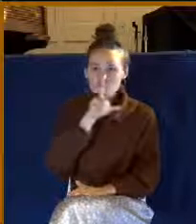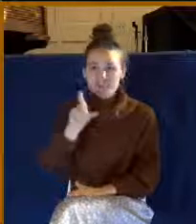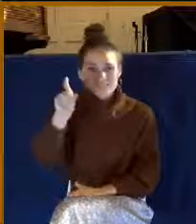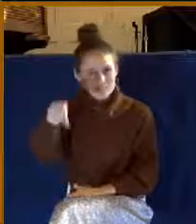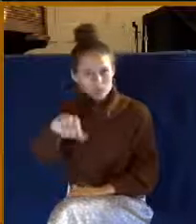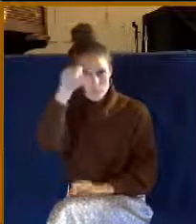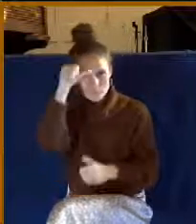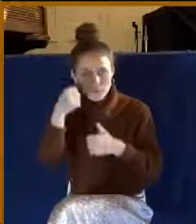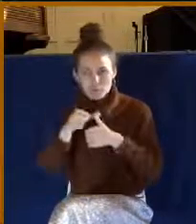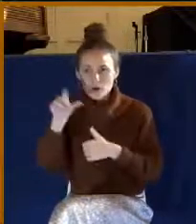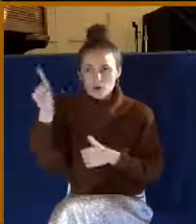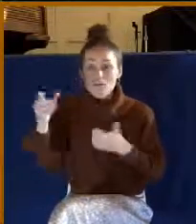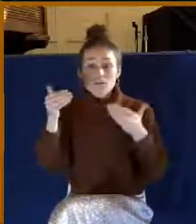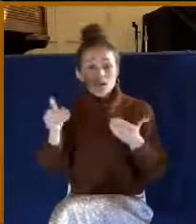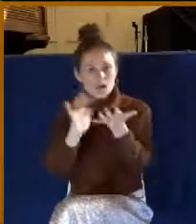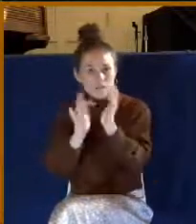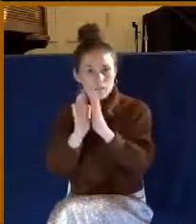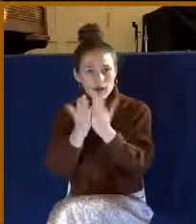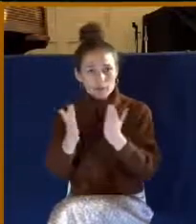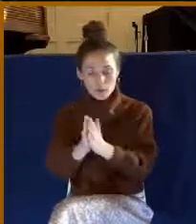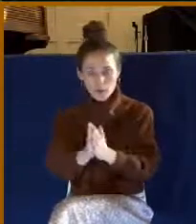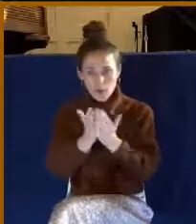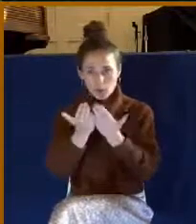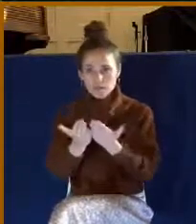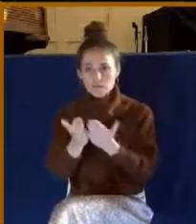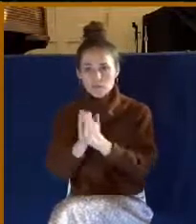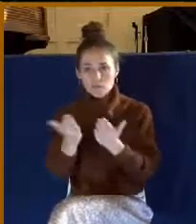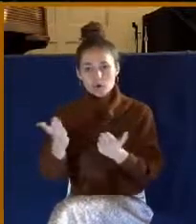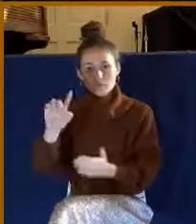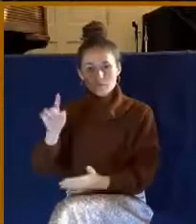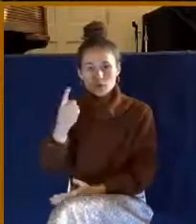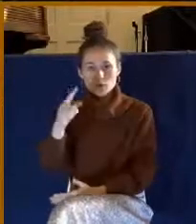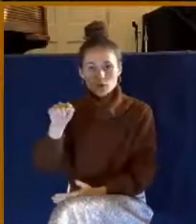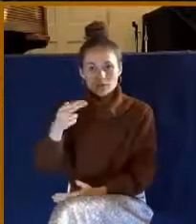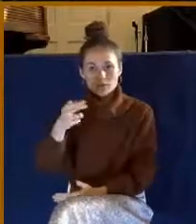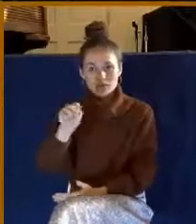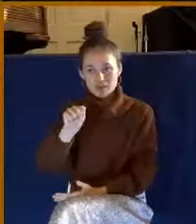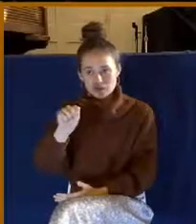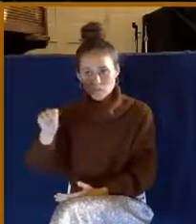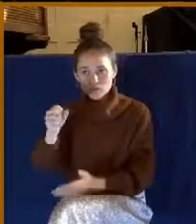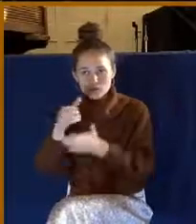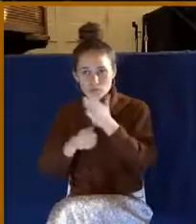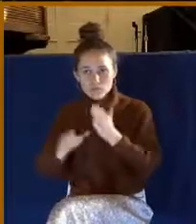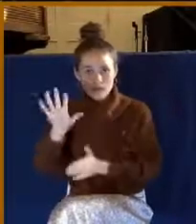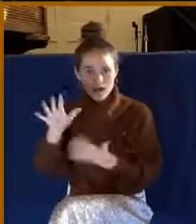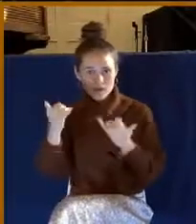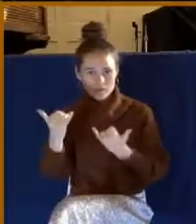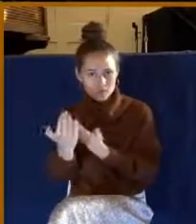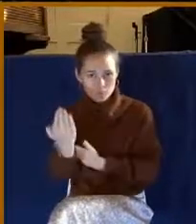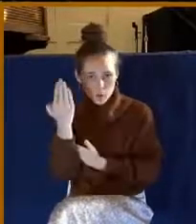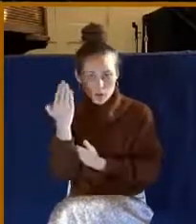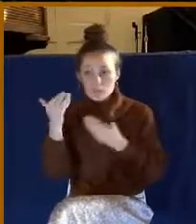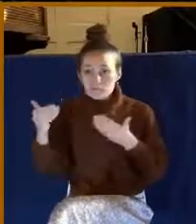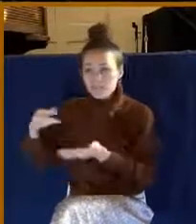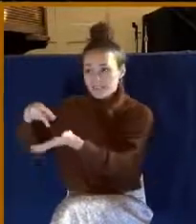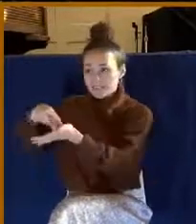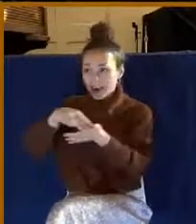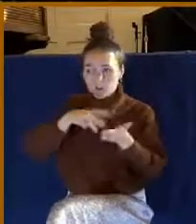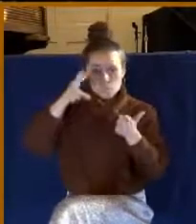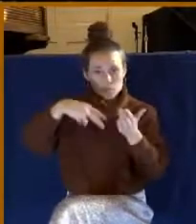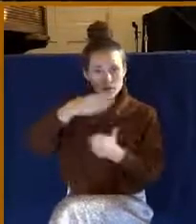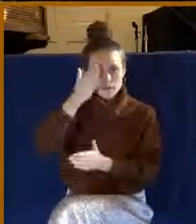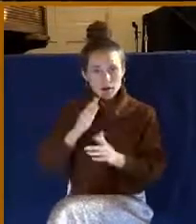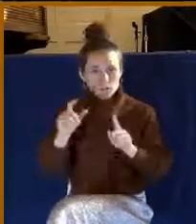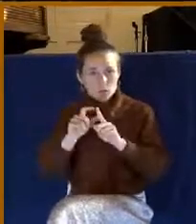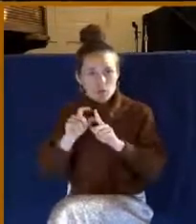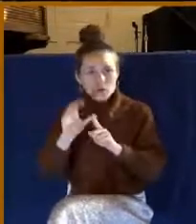Take God's Word this morning, please, and open to the book of 1 Thessalonians chapter 5 this morning. And would you stand for the reading of God's Word? We're going to